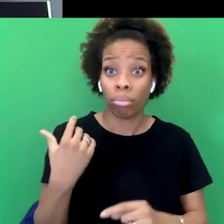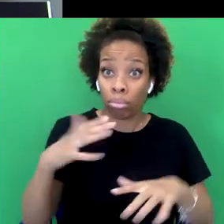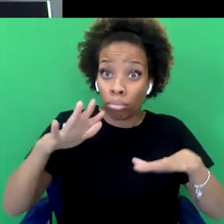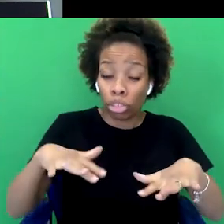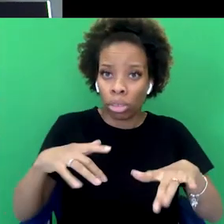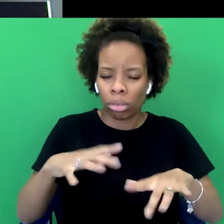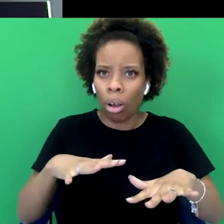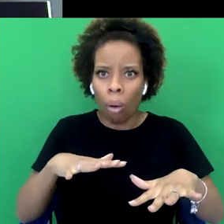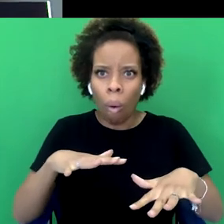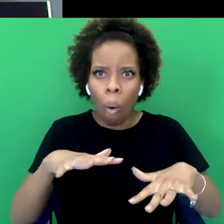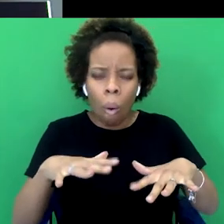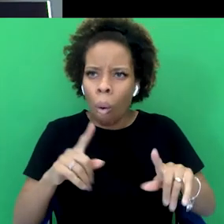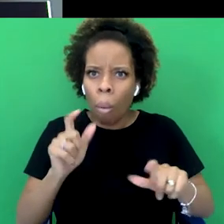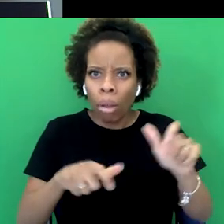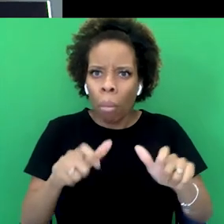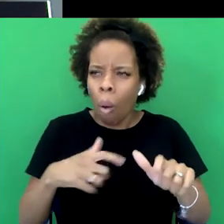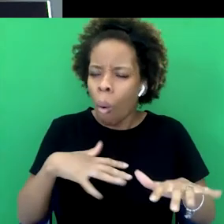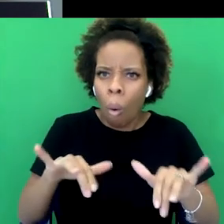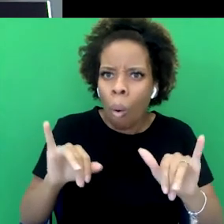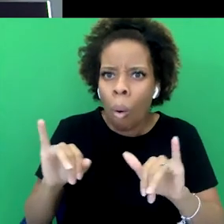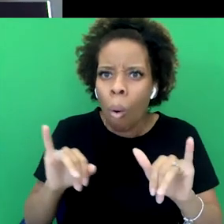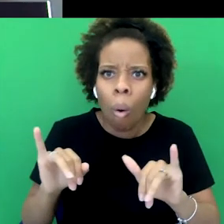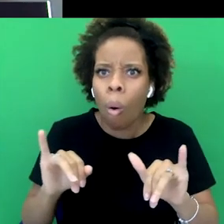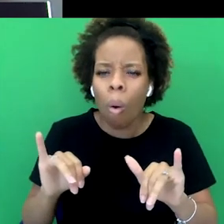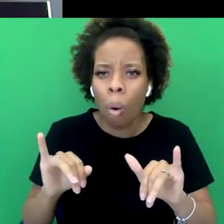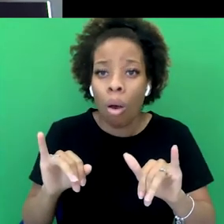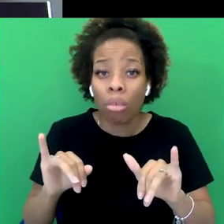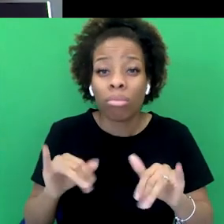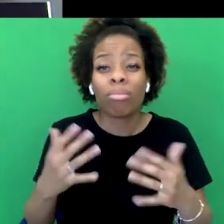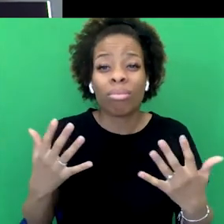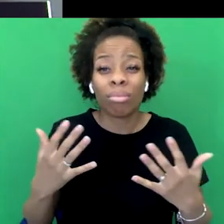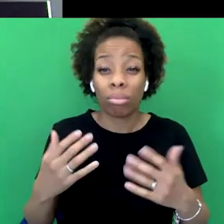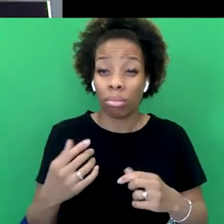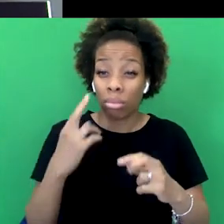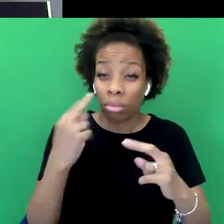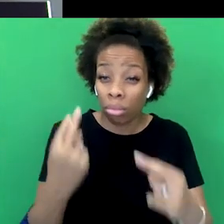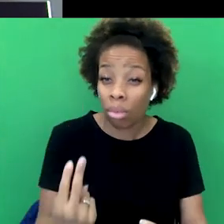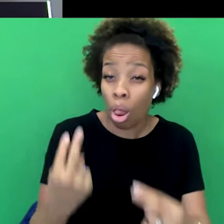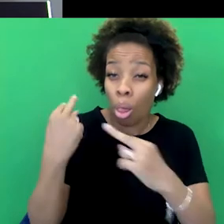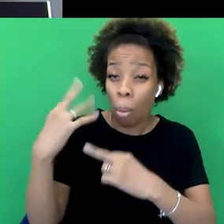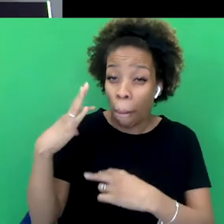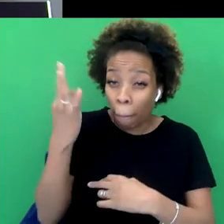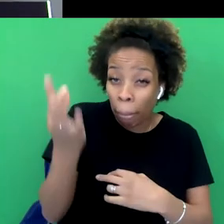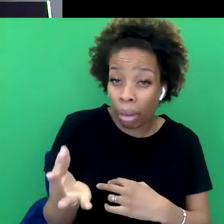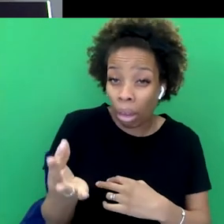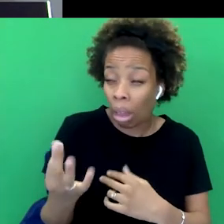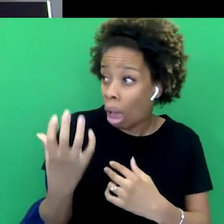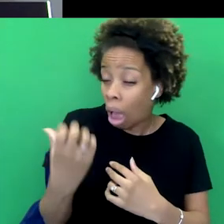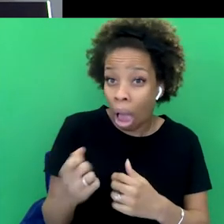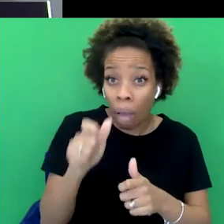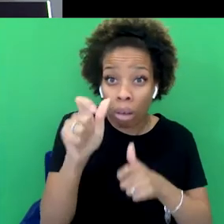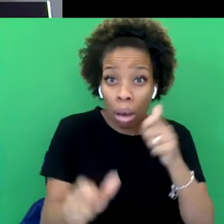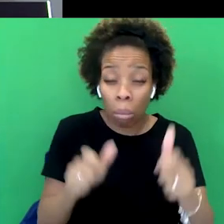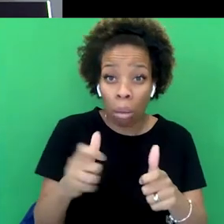And this is the thing people often say, you can't apply modern morals to the past. But with each one of these things, there were people who were outraged at the